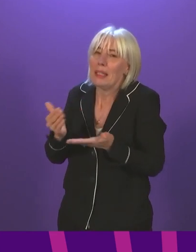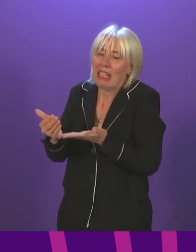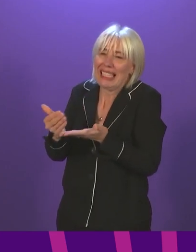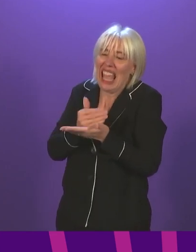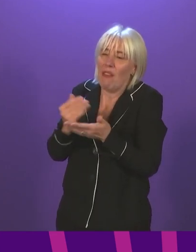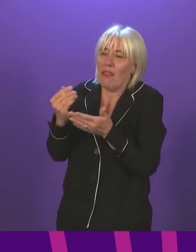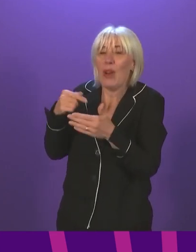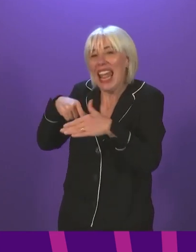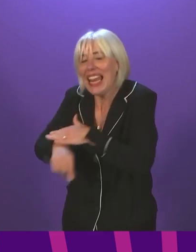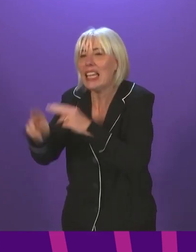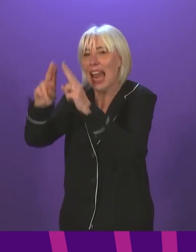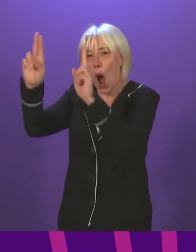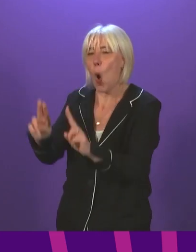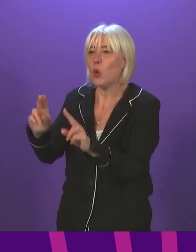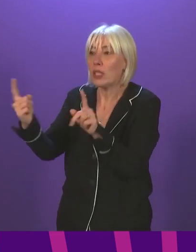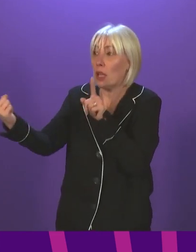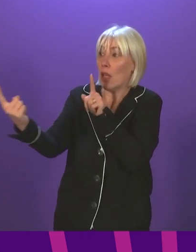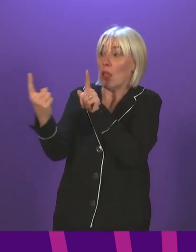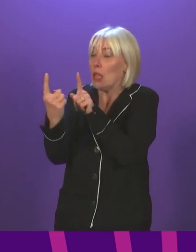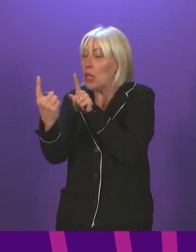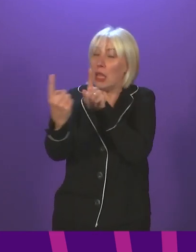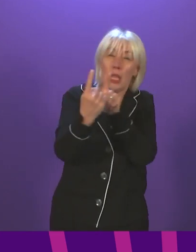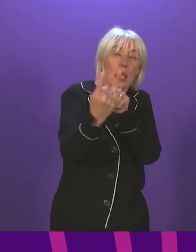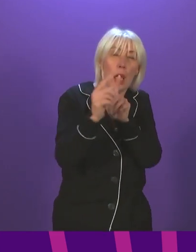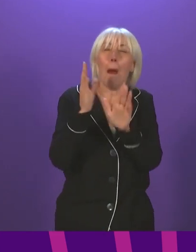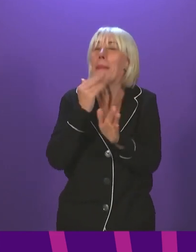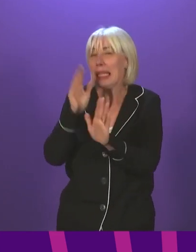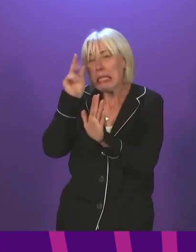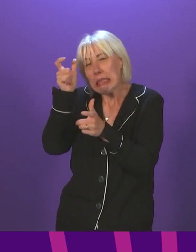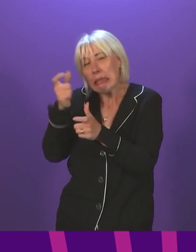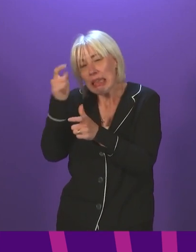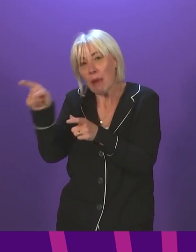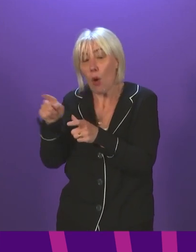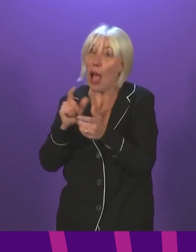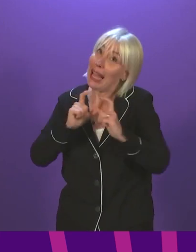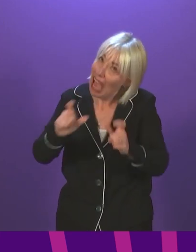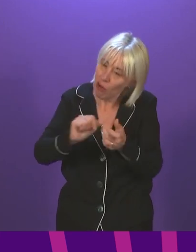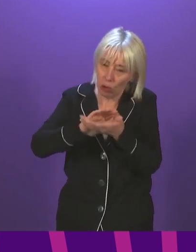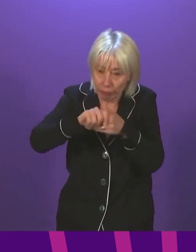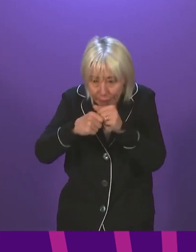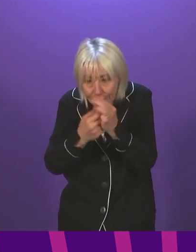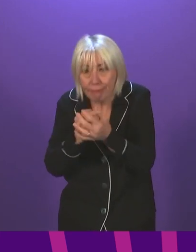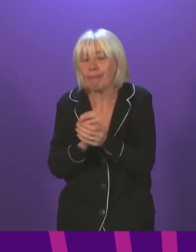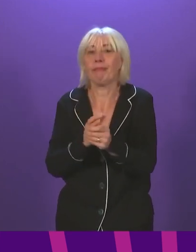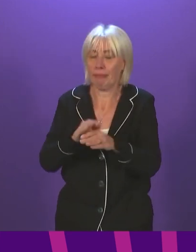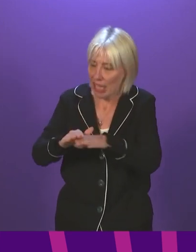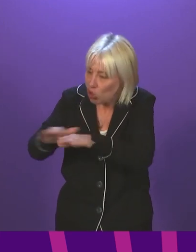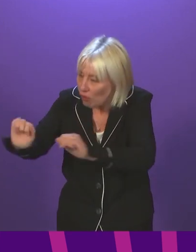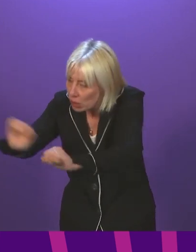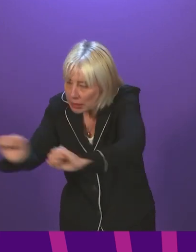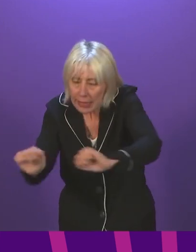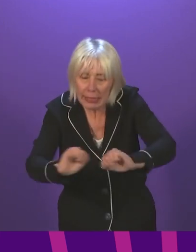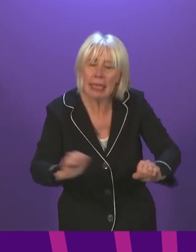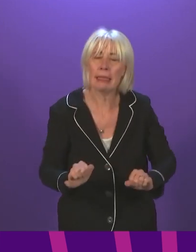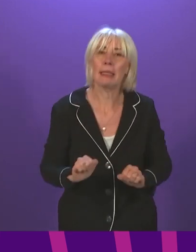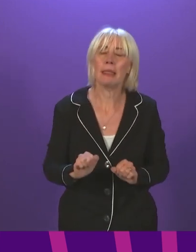other households, especially when you are indoors. And remember to continue to wash your hands and surfaces thoroughly. All of this, as